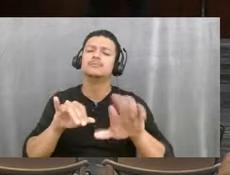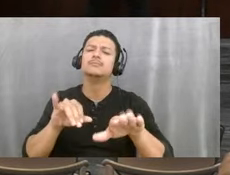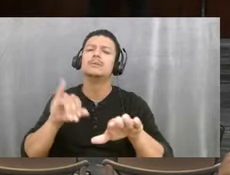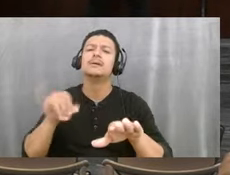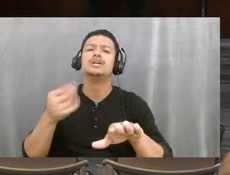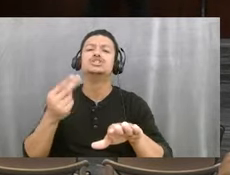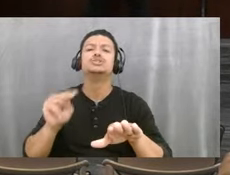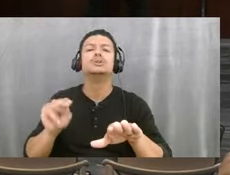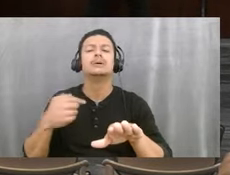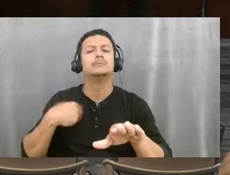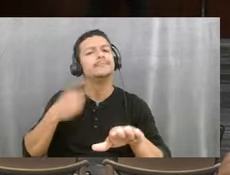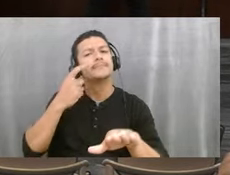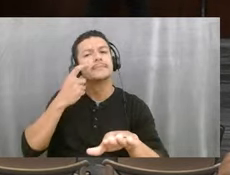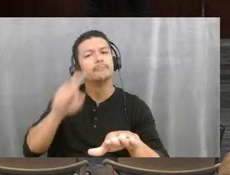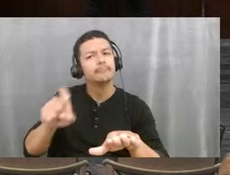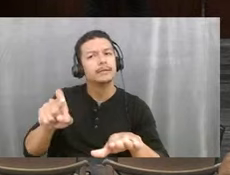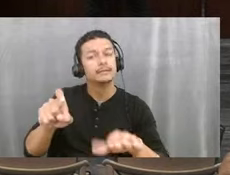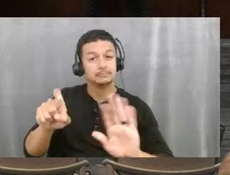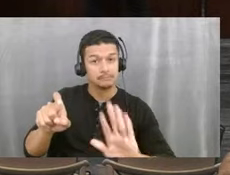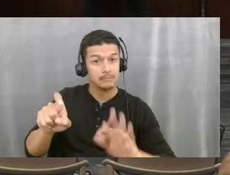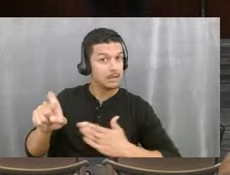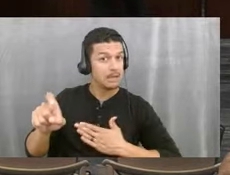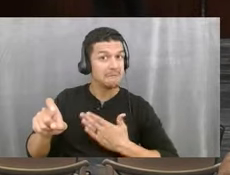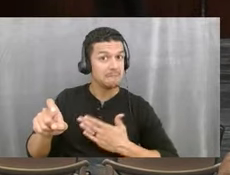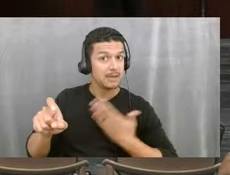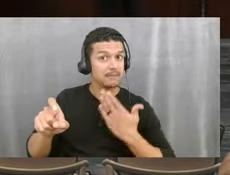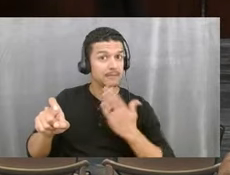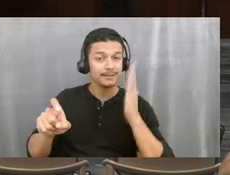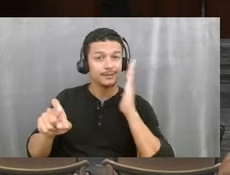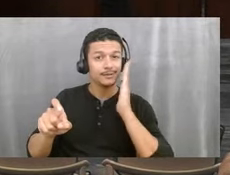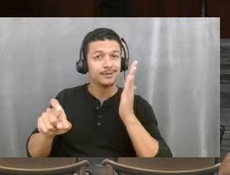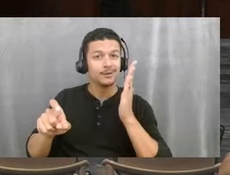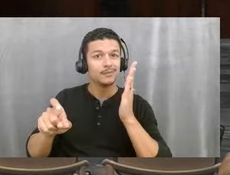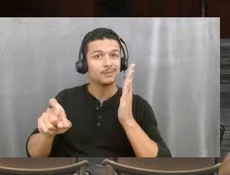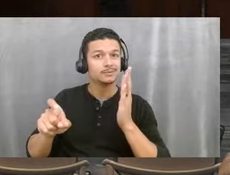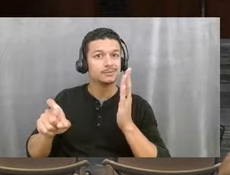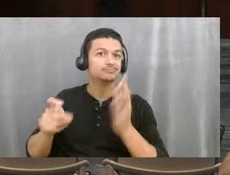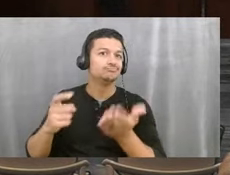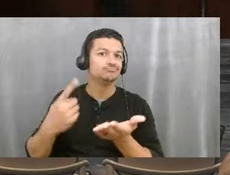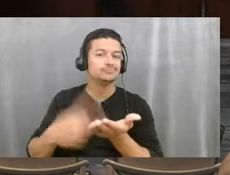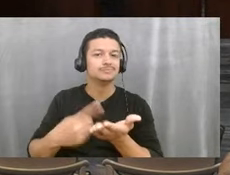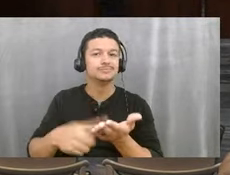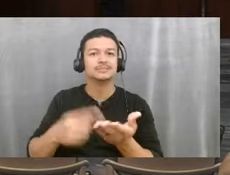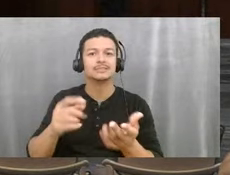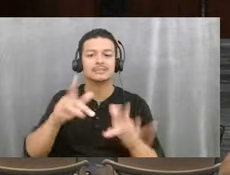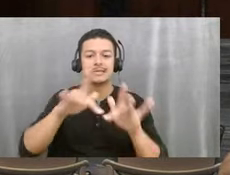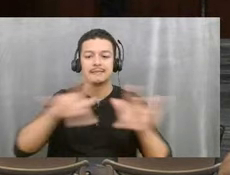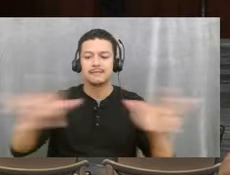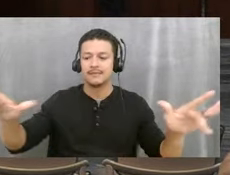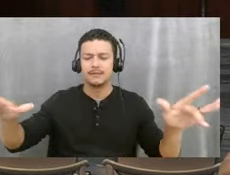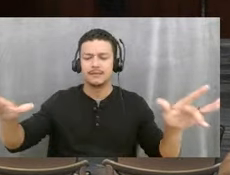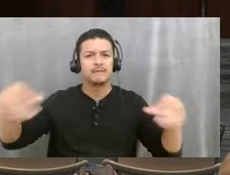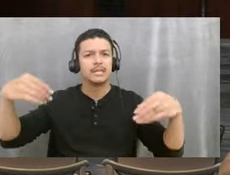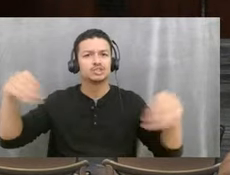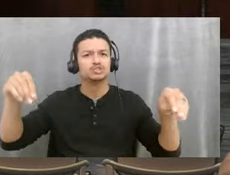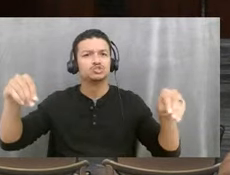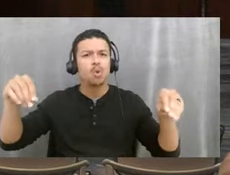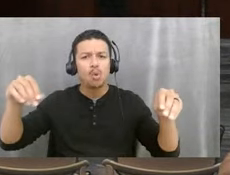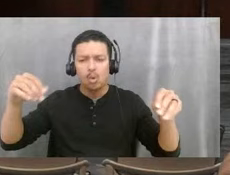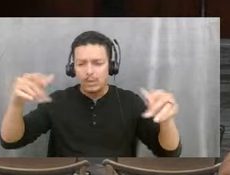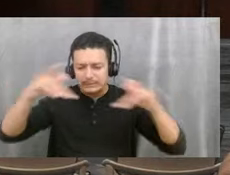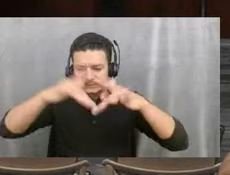and I'm, I'm glad that we're going to jump on kind of the bandwagon of the vacant storefront, um, to see what we can do, because